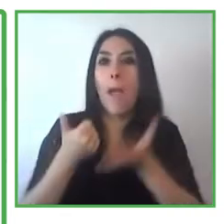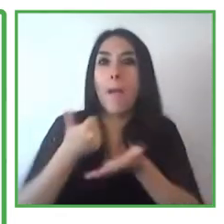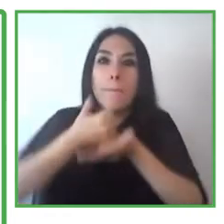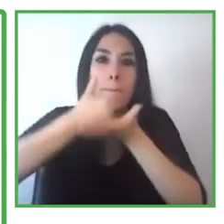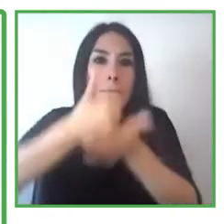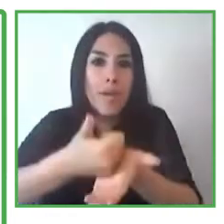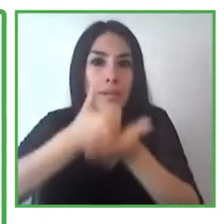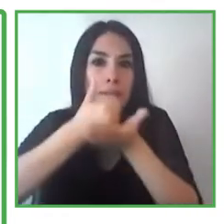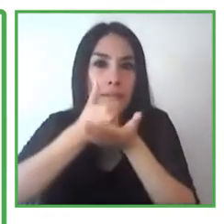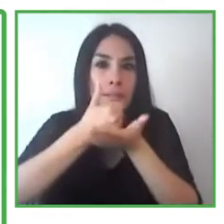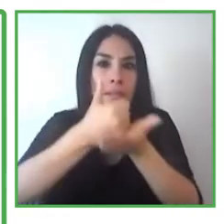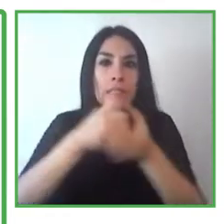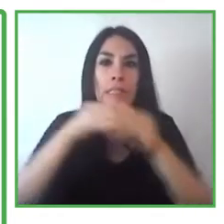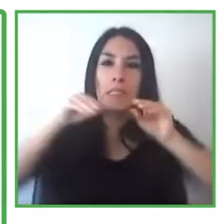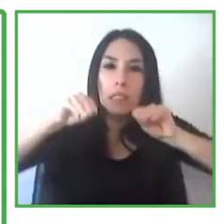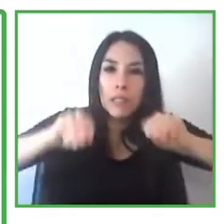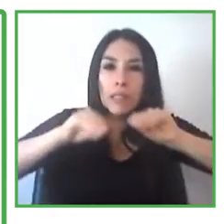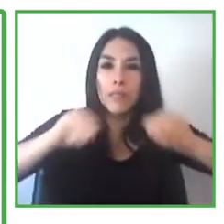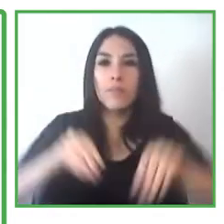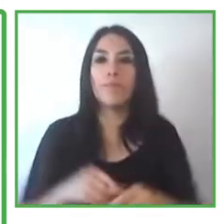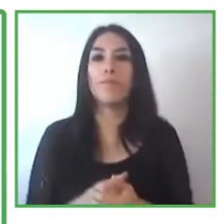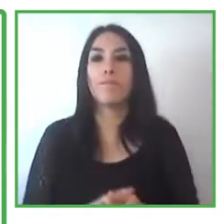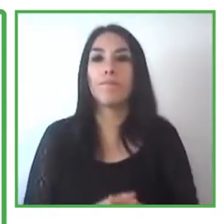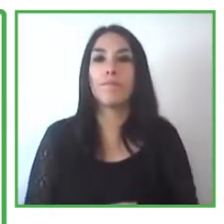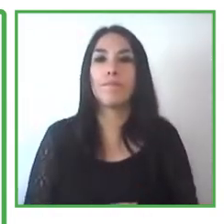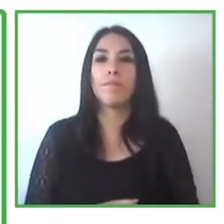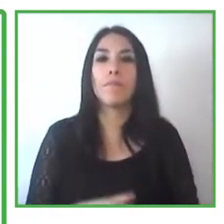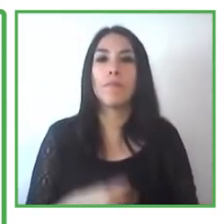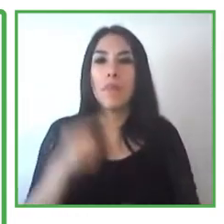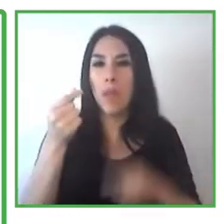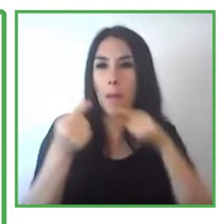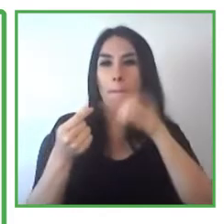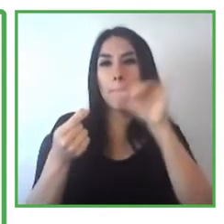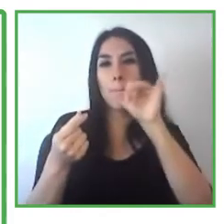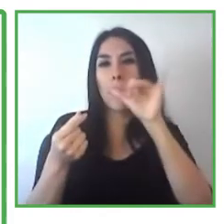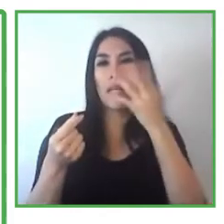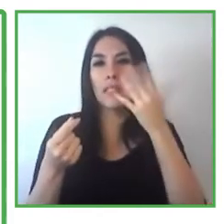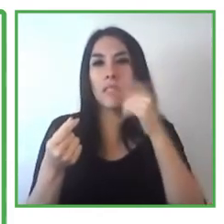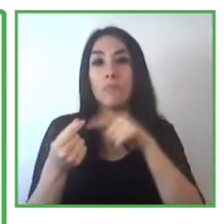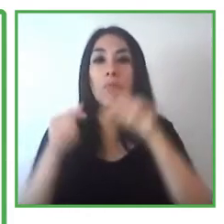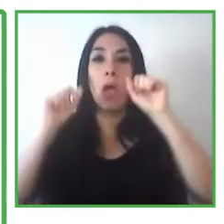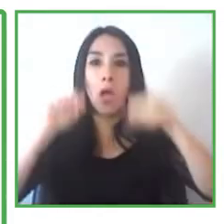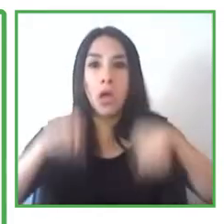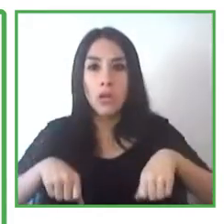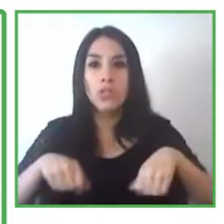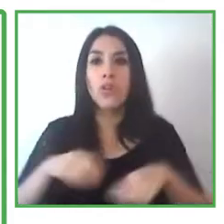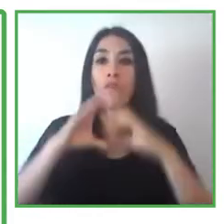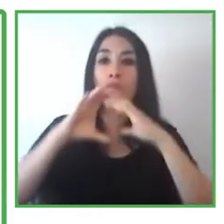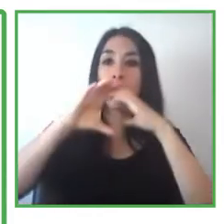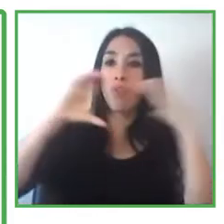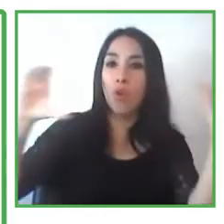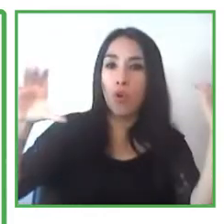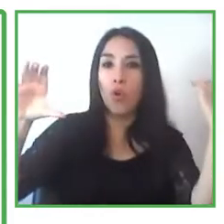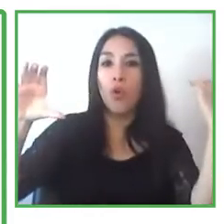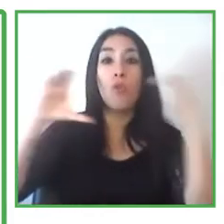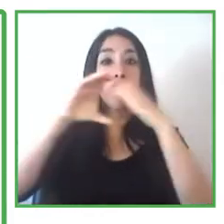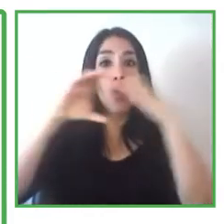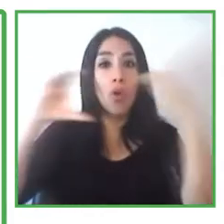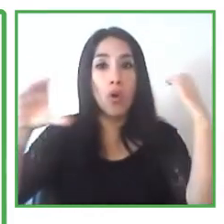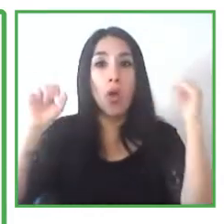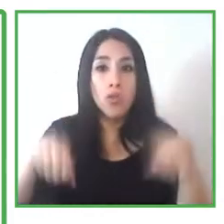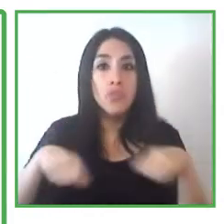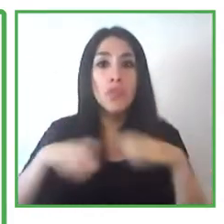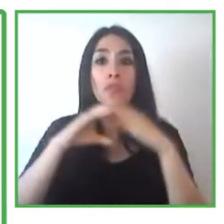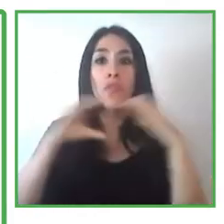subsidies for training that will allow this youth to commute from their